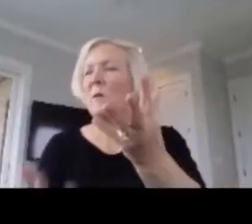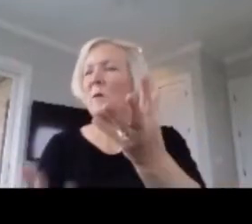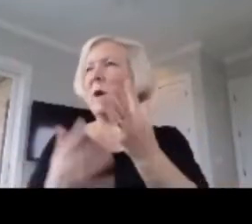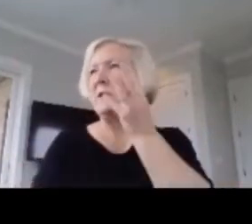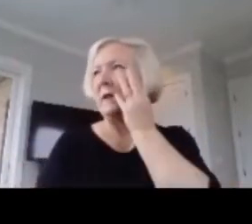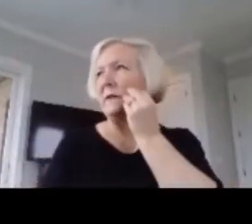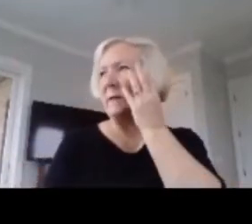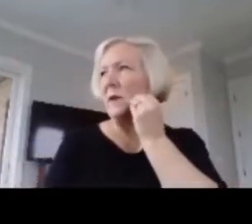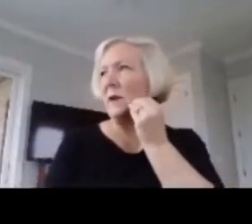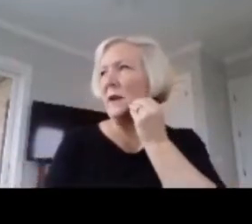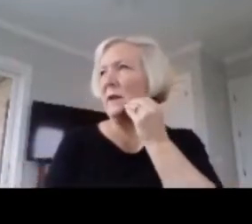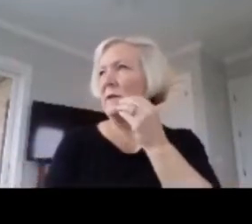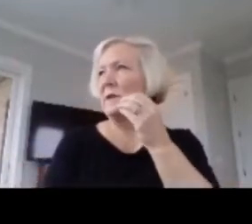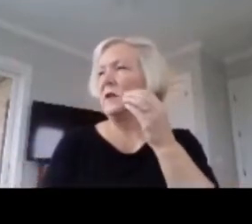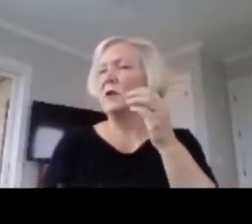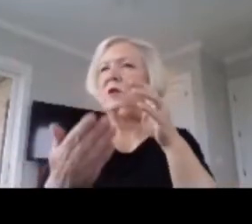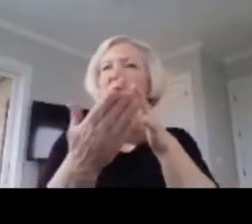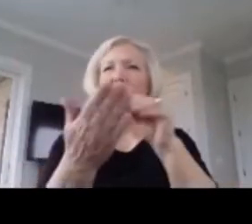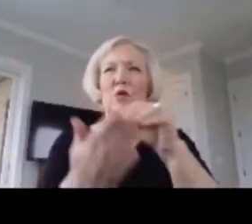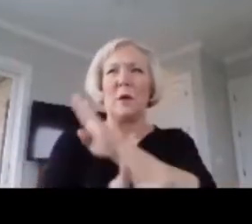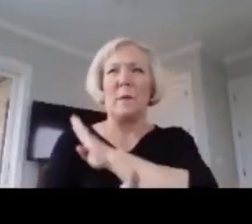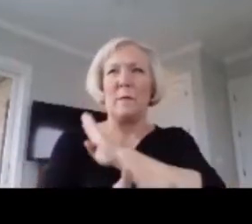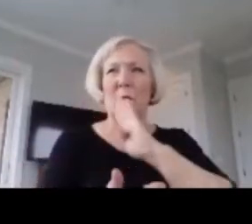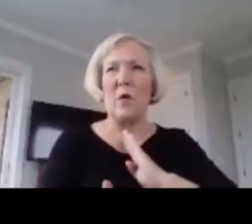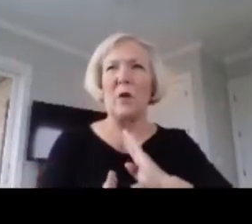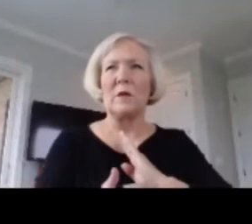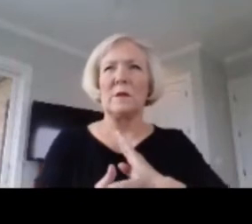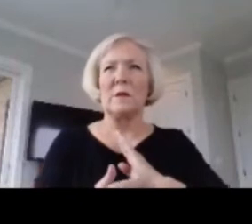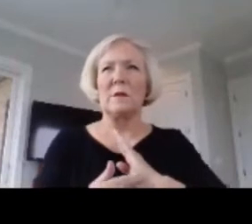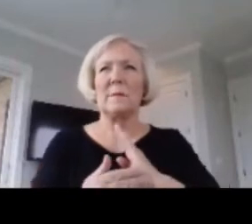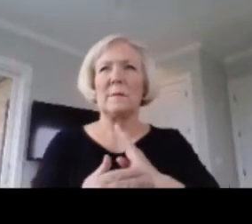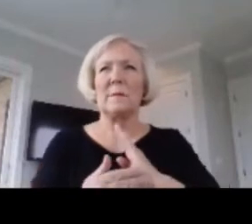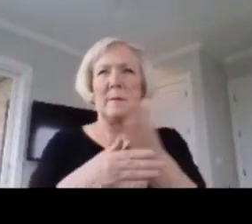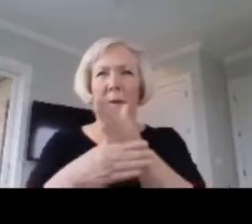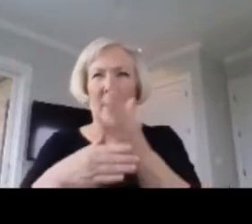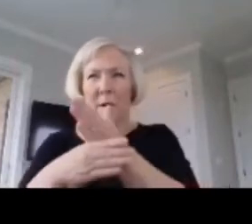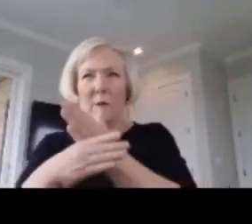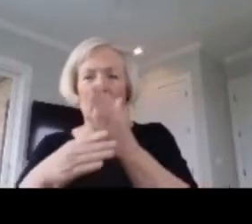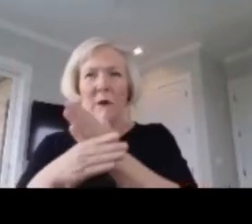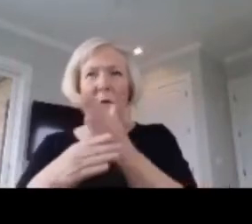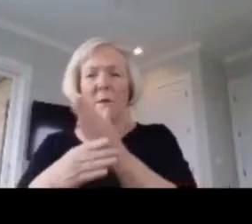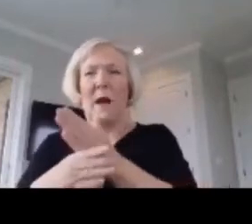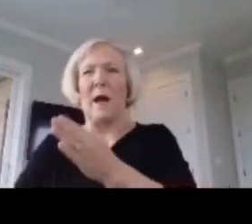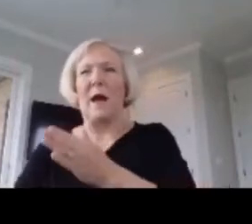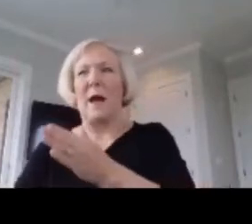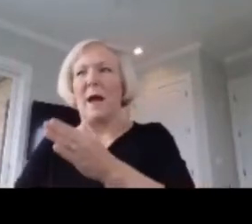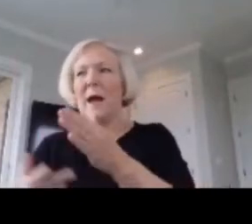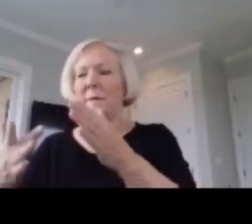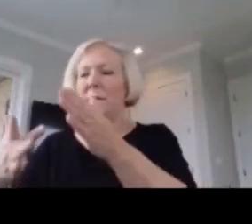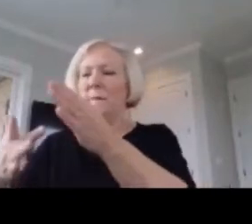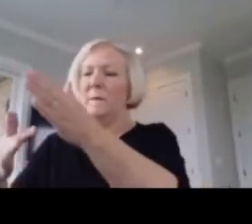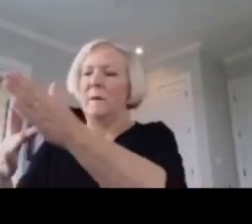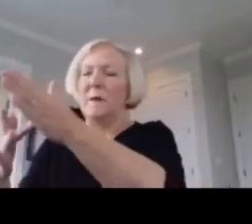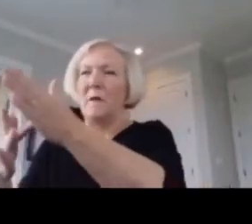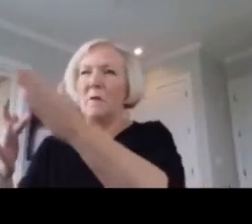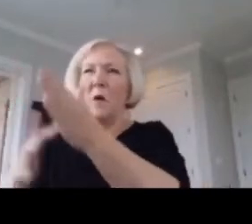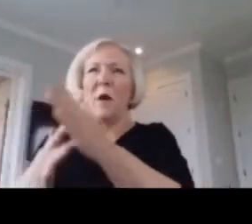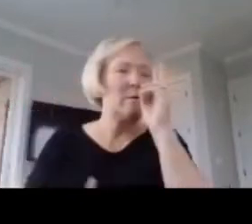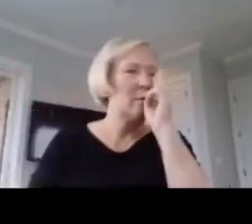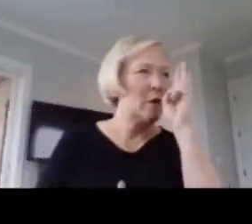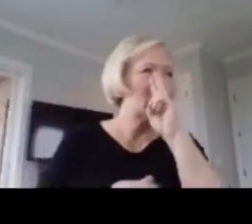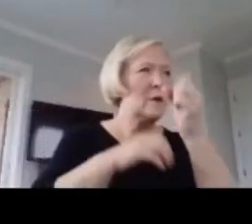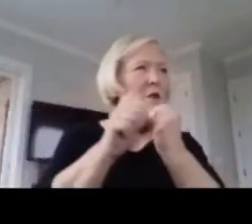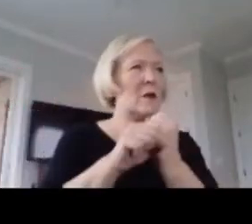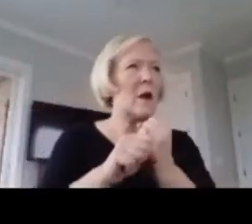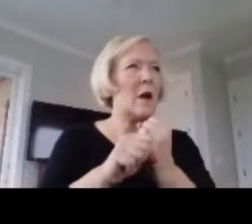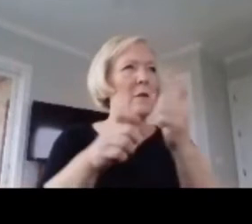student voice. The summer between my sophomore and freshman year, I was given the opportunity to lead a team of